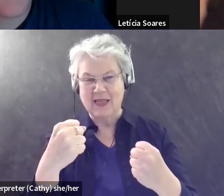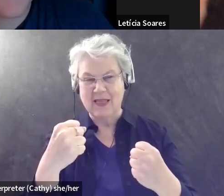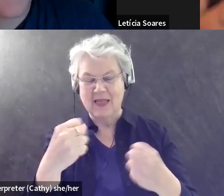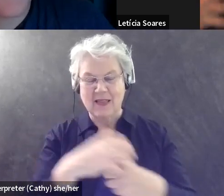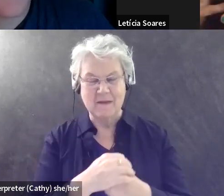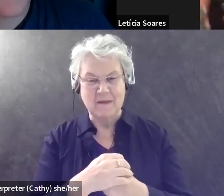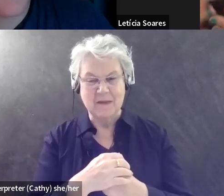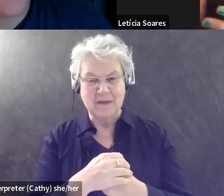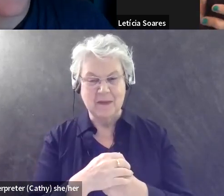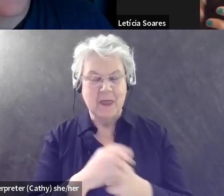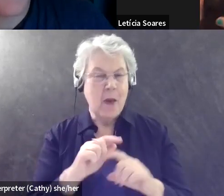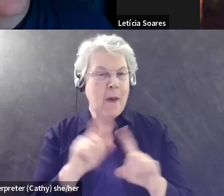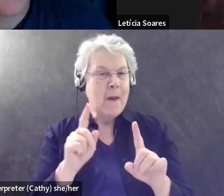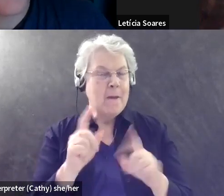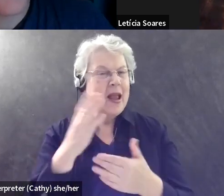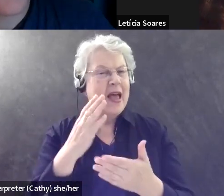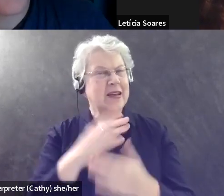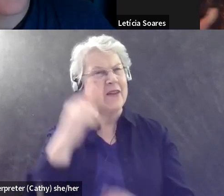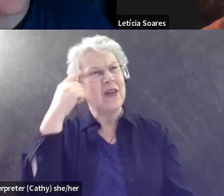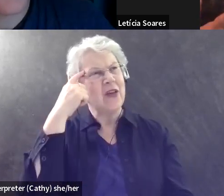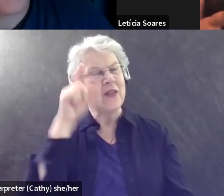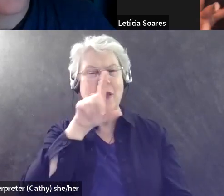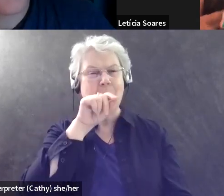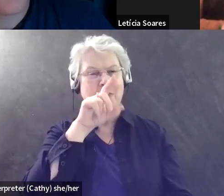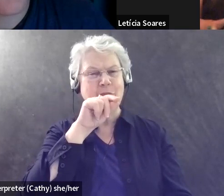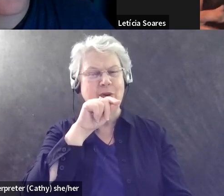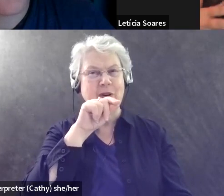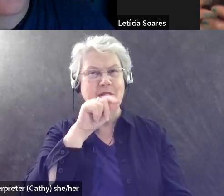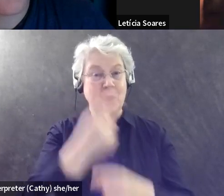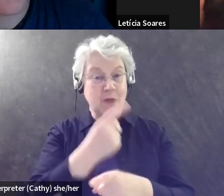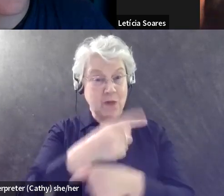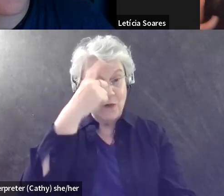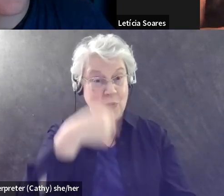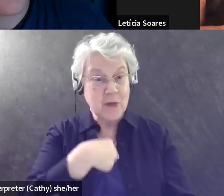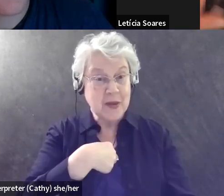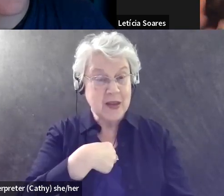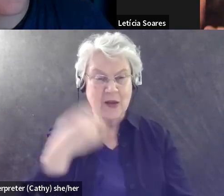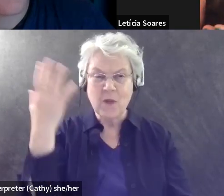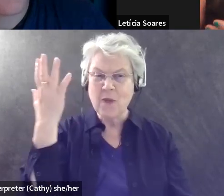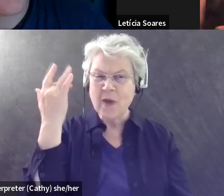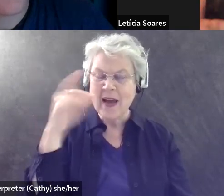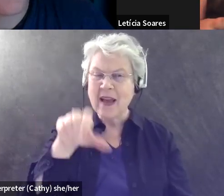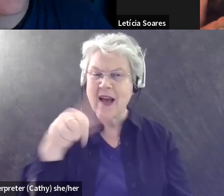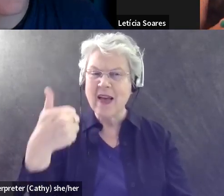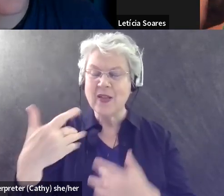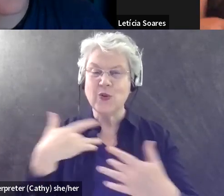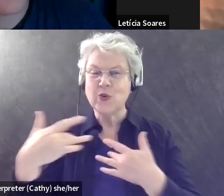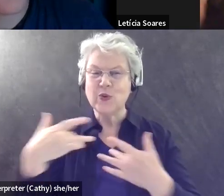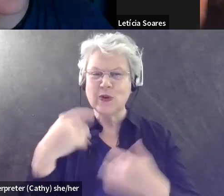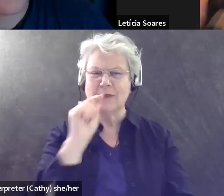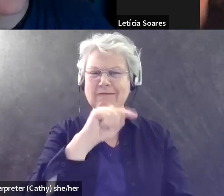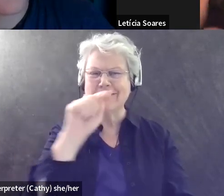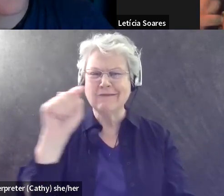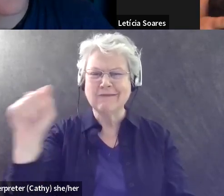And, but I never thought the birds were for me because, you know, I had so many other things to be concerned about that.